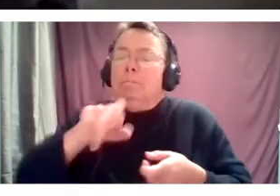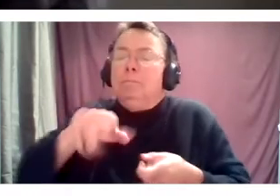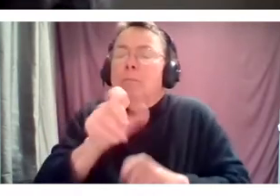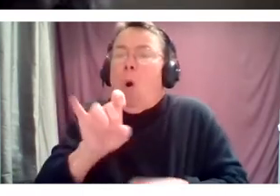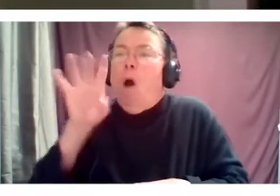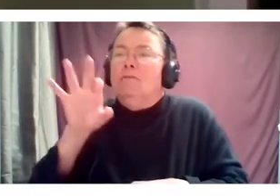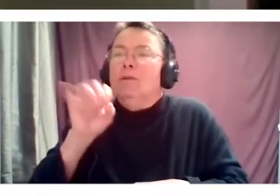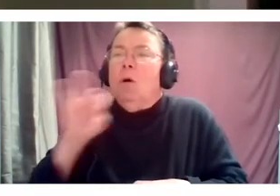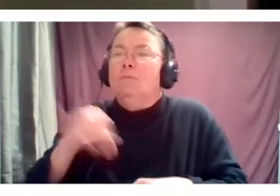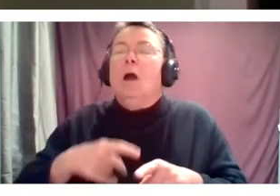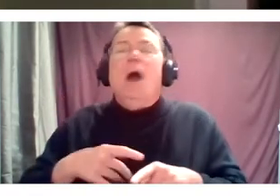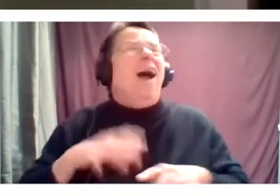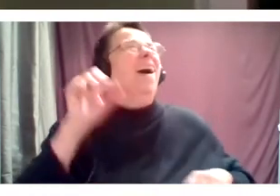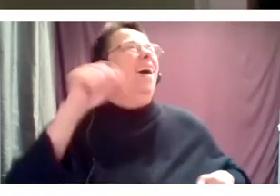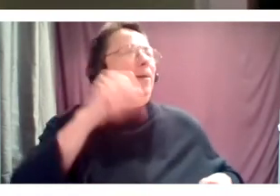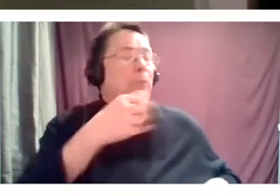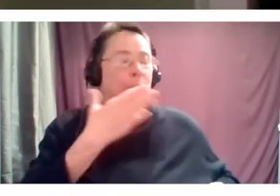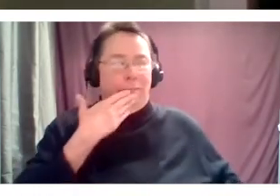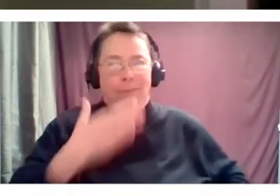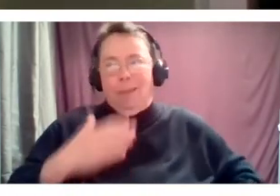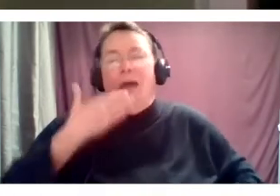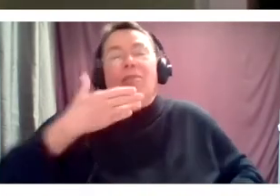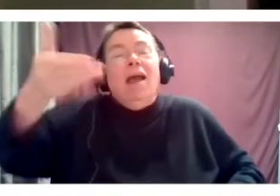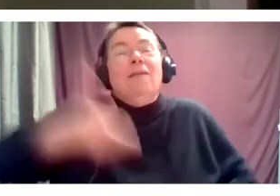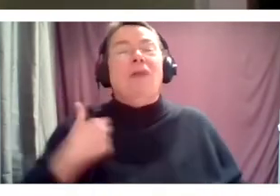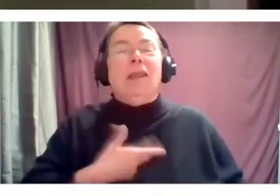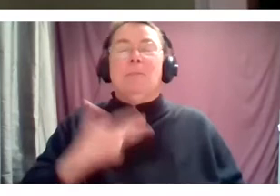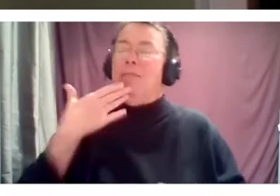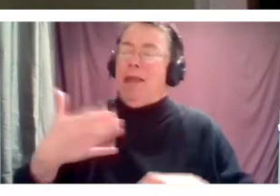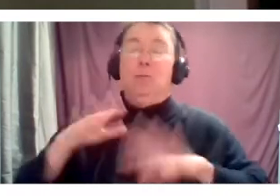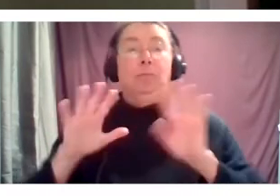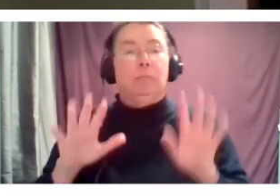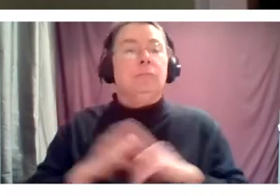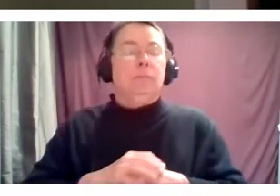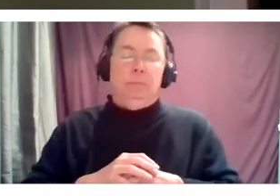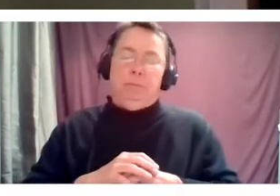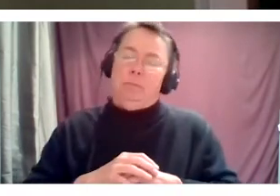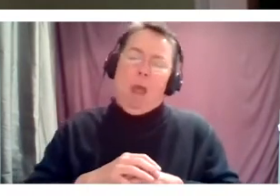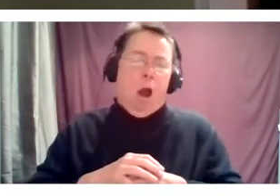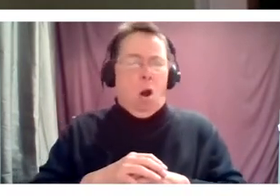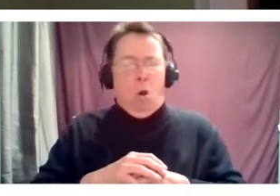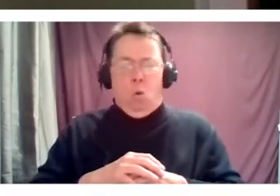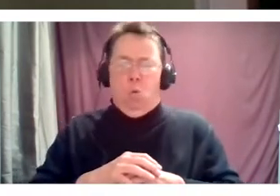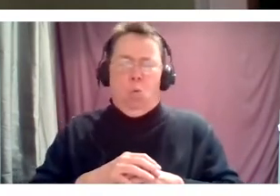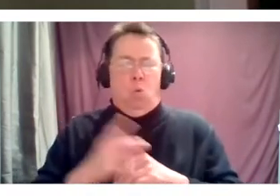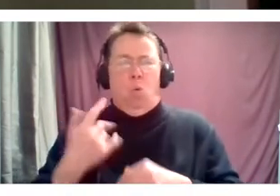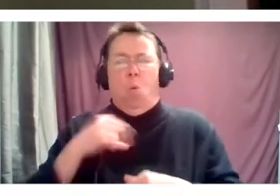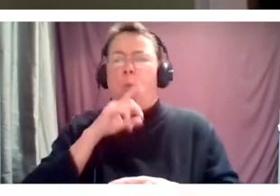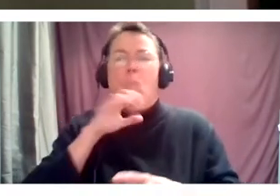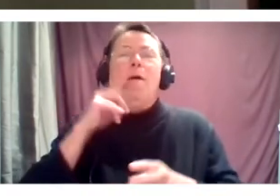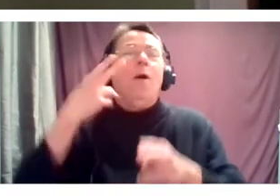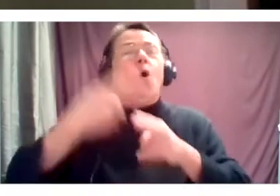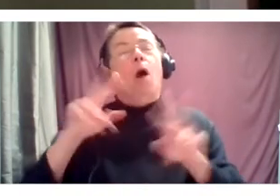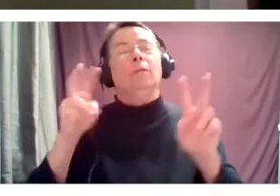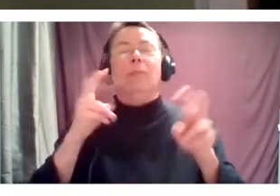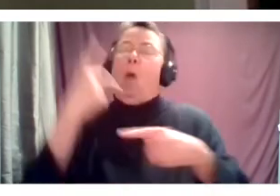Yeah, thank you for having me. We've thrown ourselves into what we're calling a year of experimentation. You know,